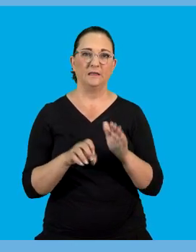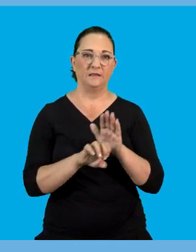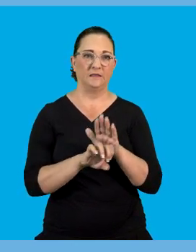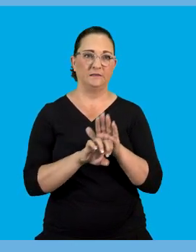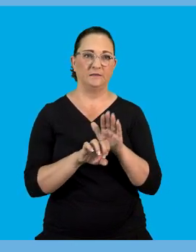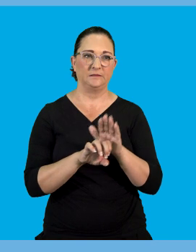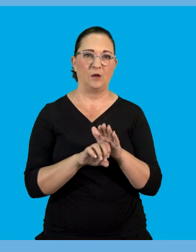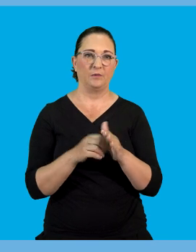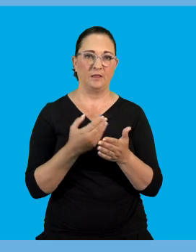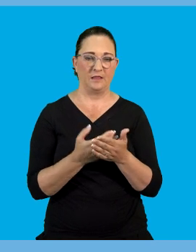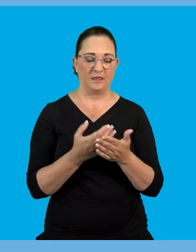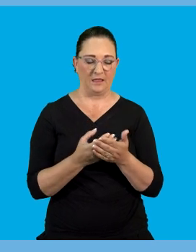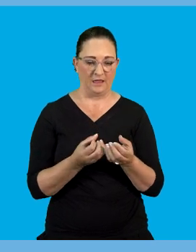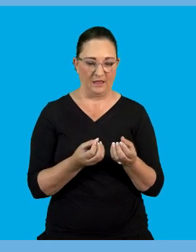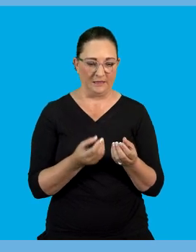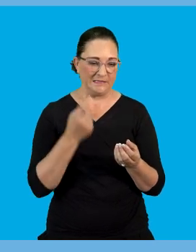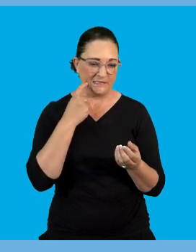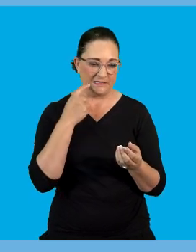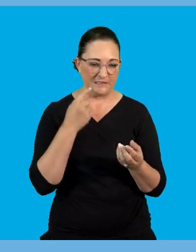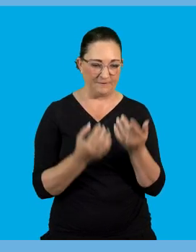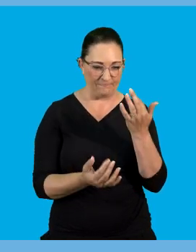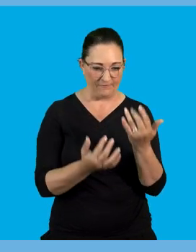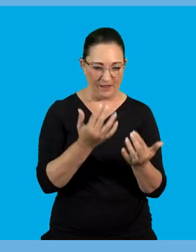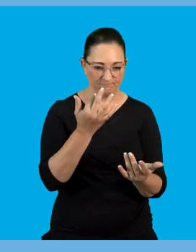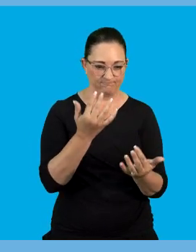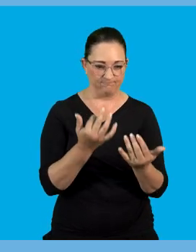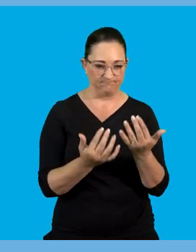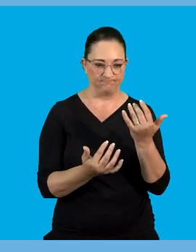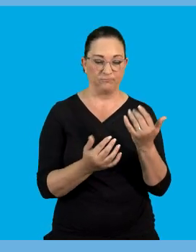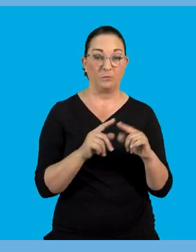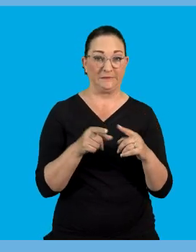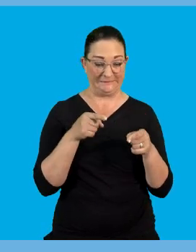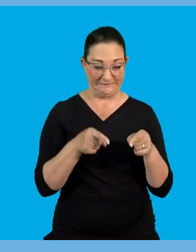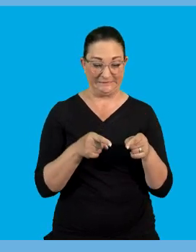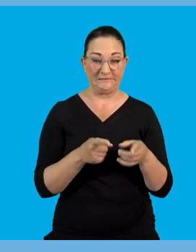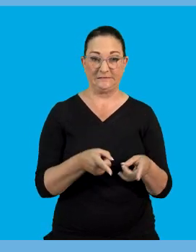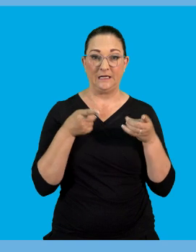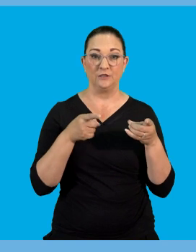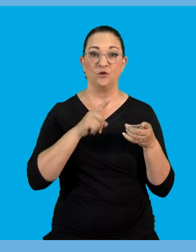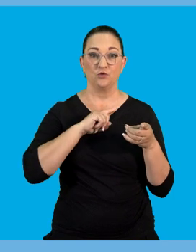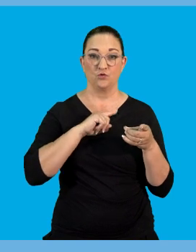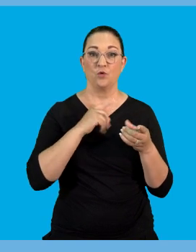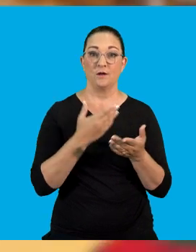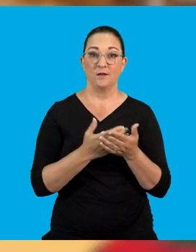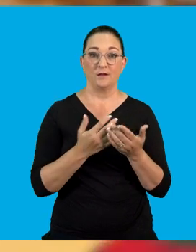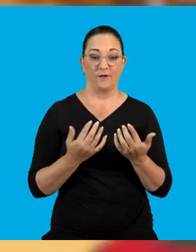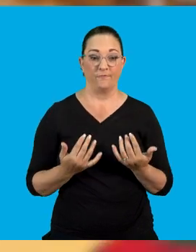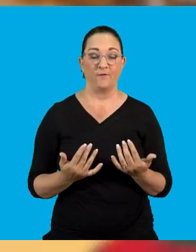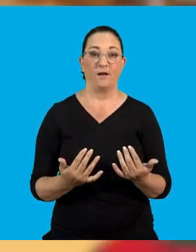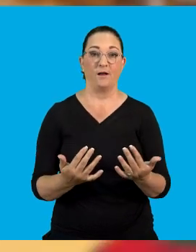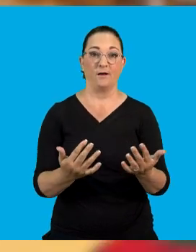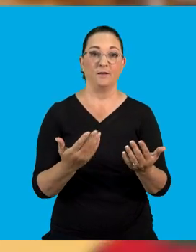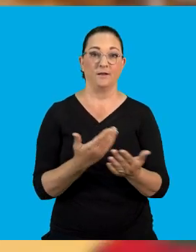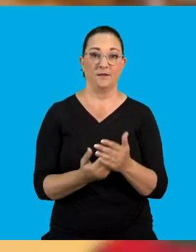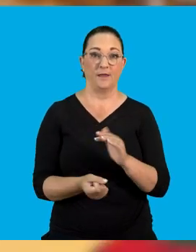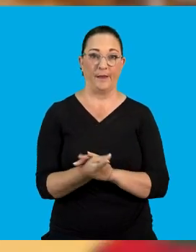they can be they can then easily ignite. And when they easily ignite they are now going to be very dangerous because they can cause fire. As much as